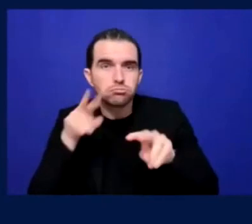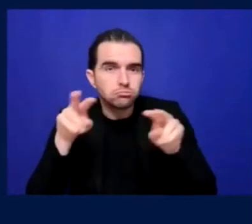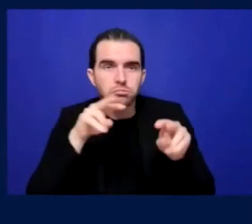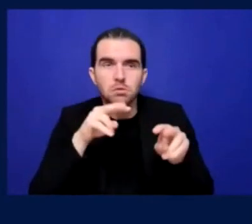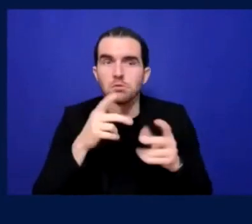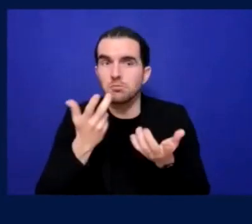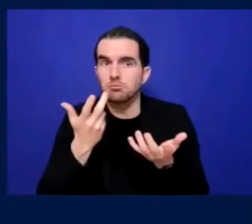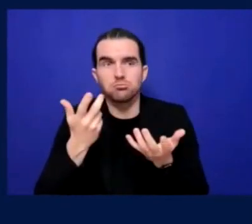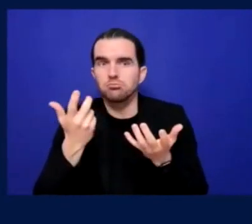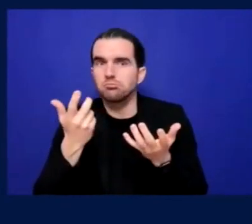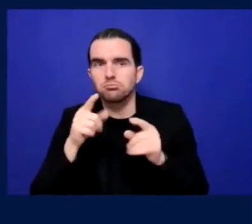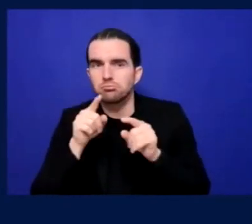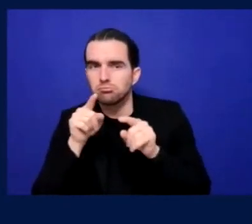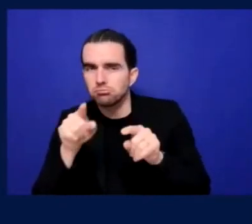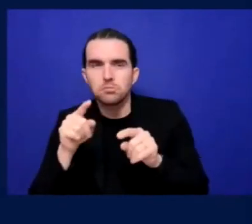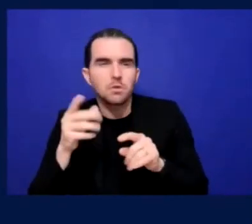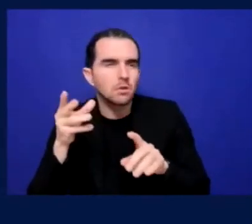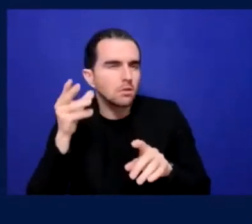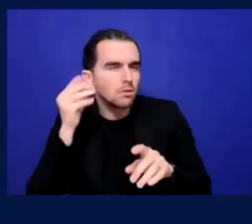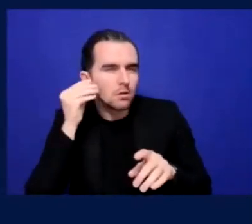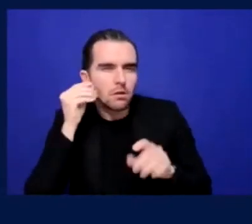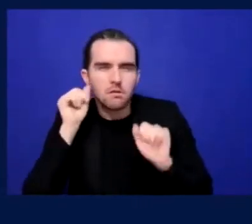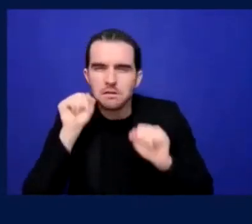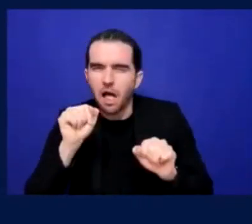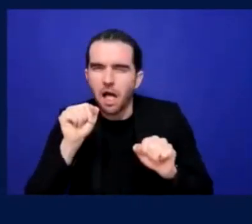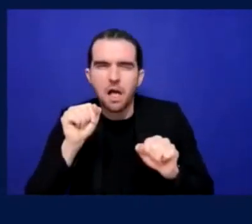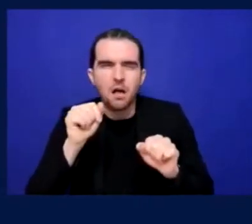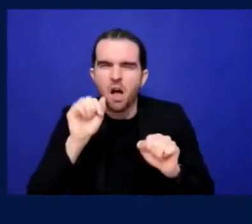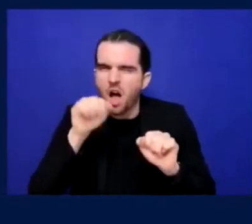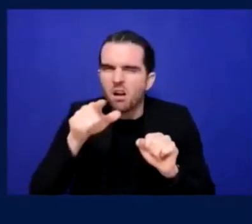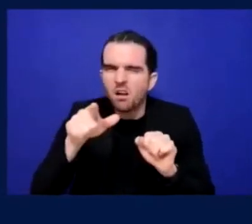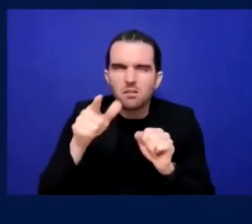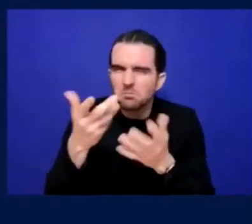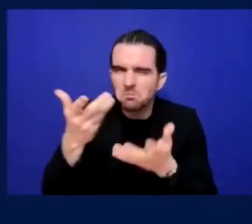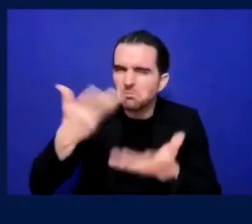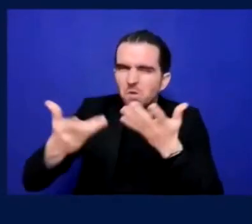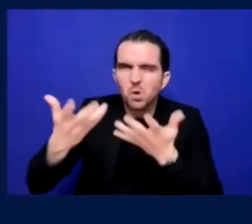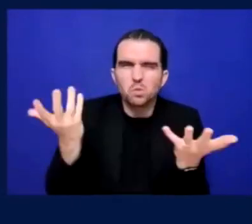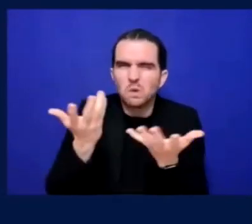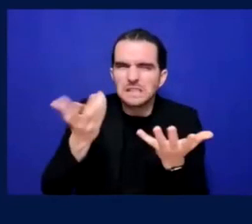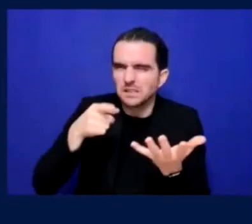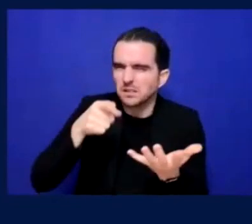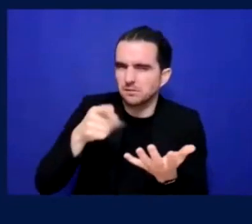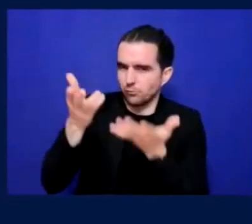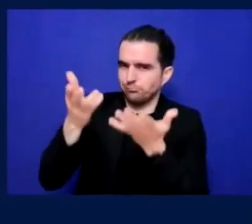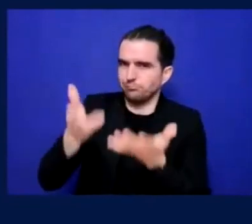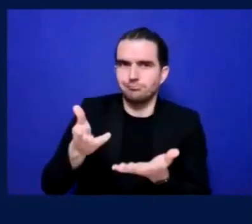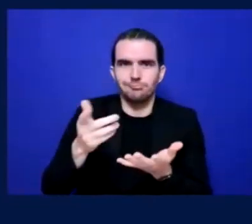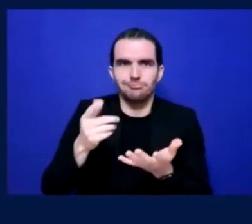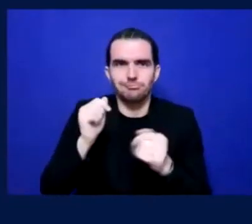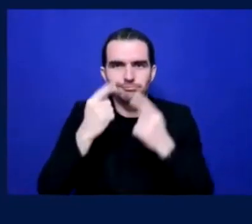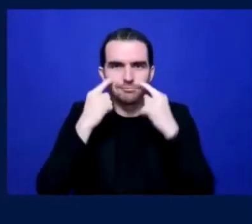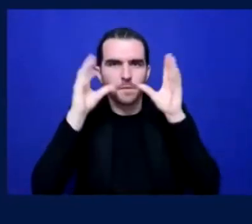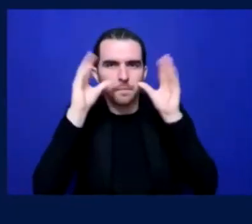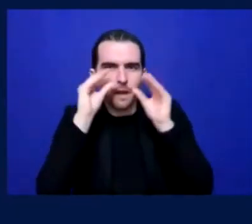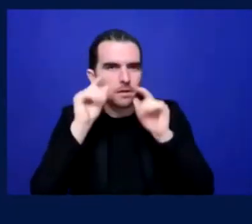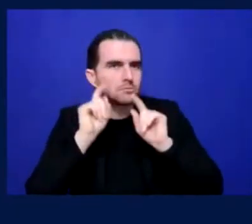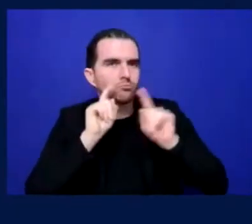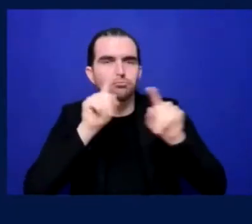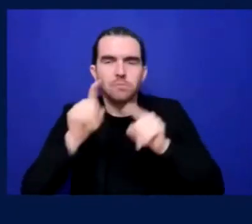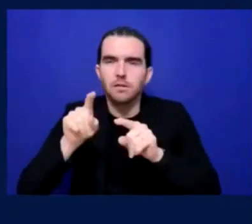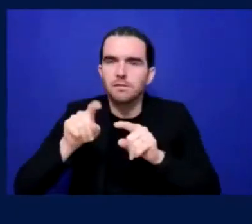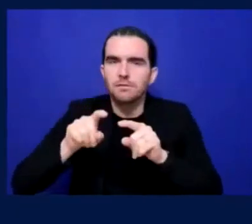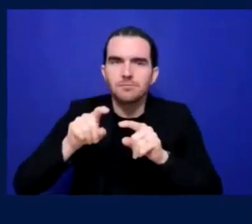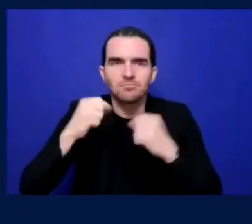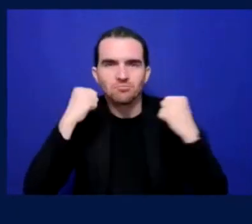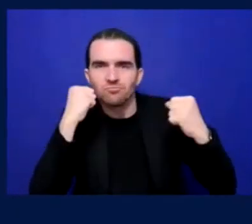has actually been really good. And there's only maybe a small handful of grounds where it's been, um, maybe done by the local